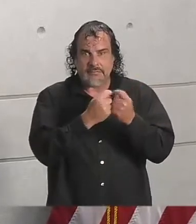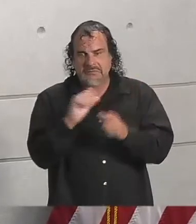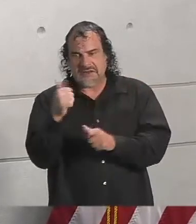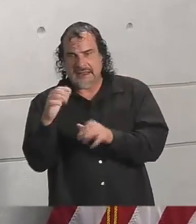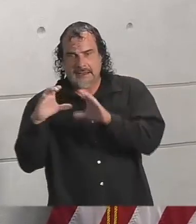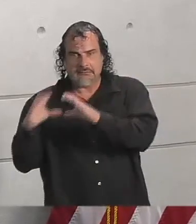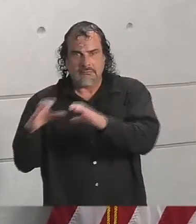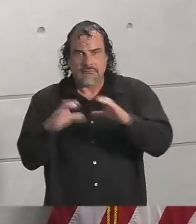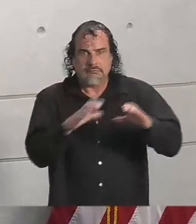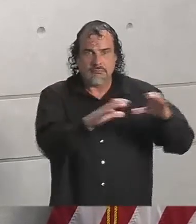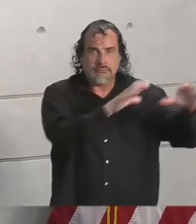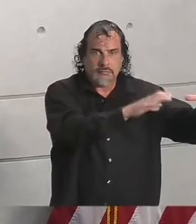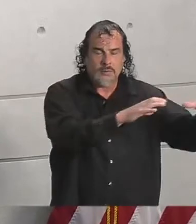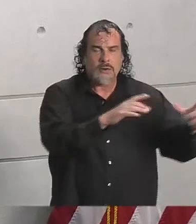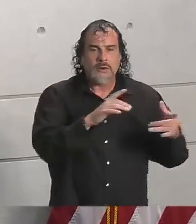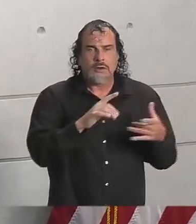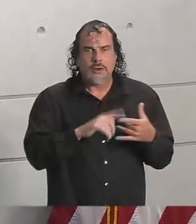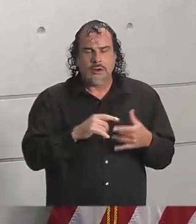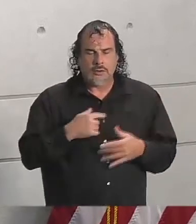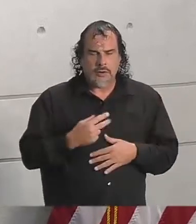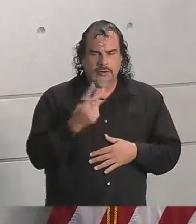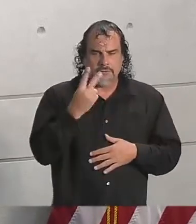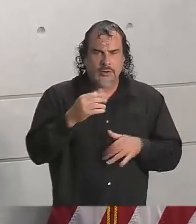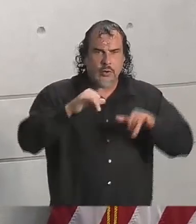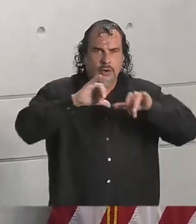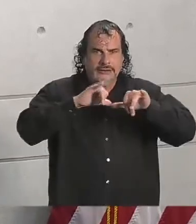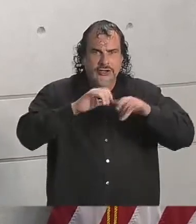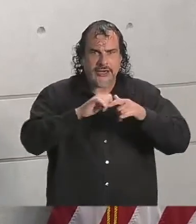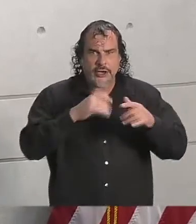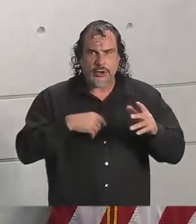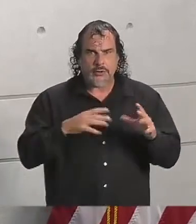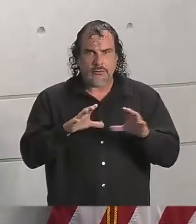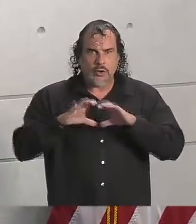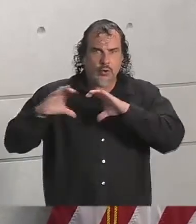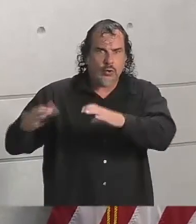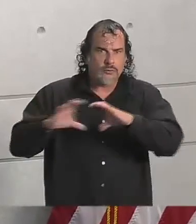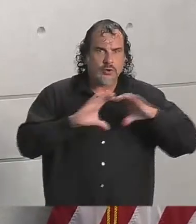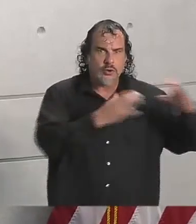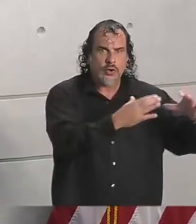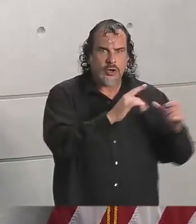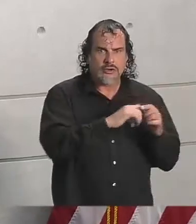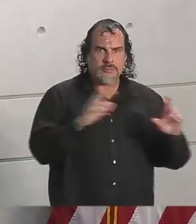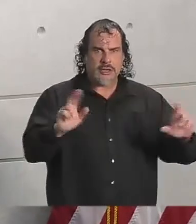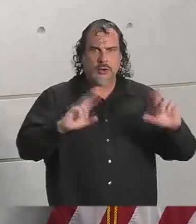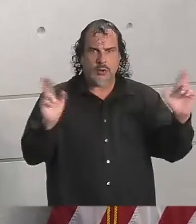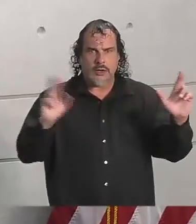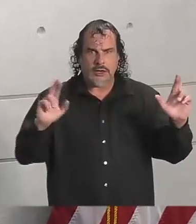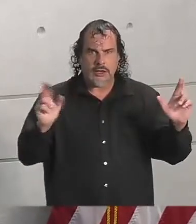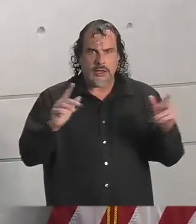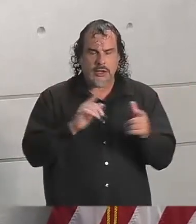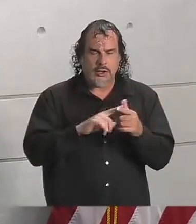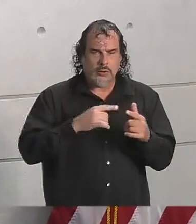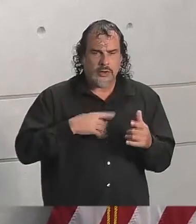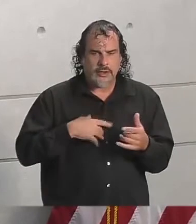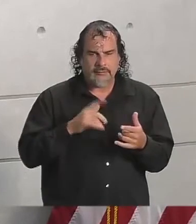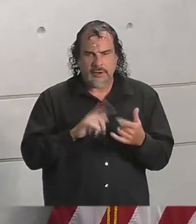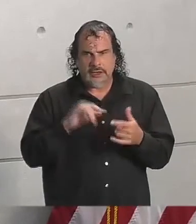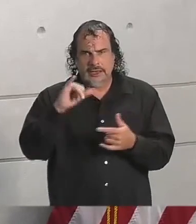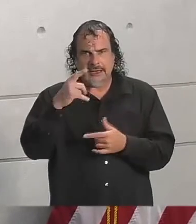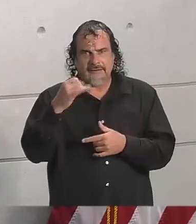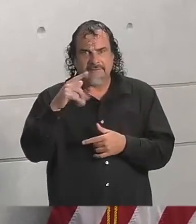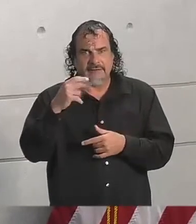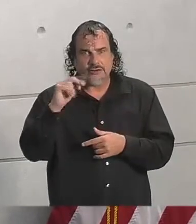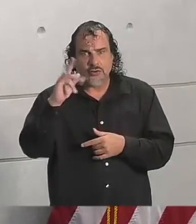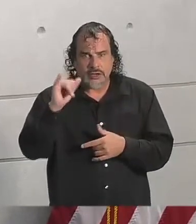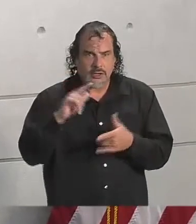We also have two engineer battalions who we've notified to be available. We have an MP battalion that we've notified